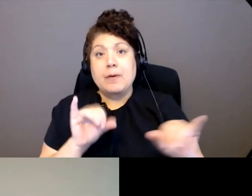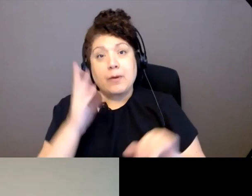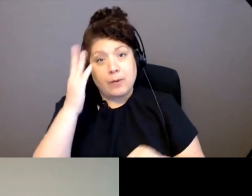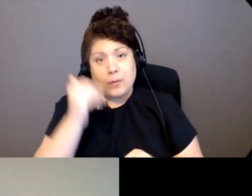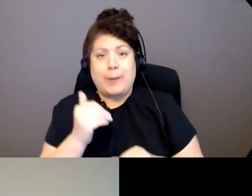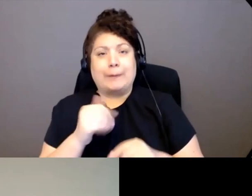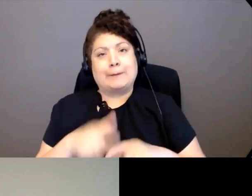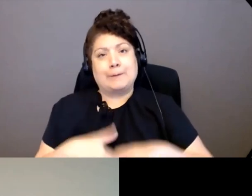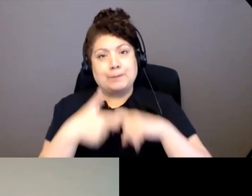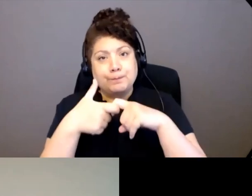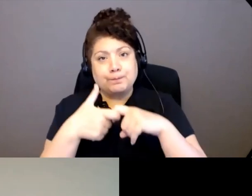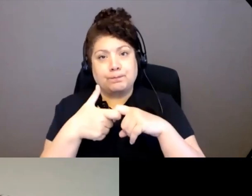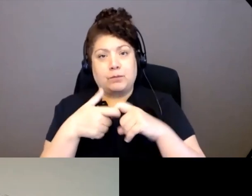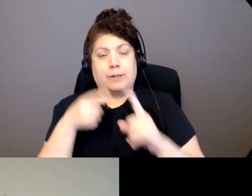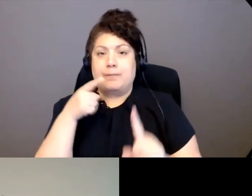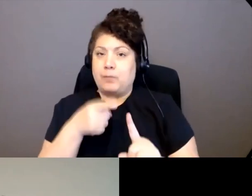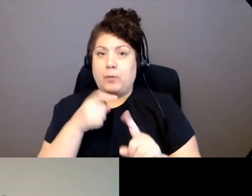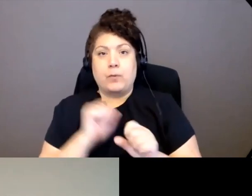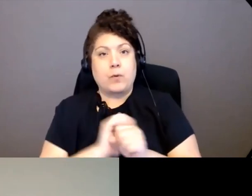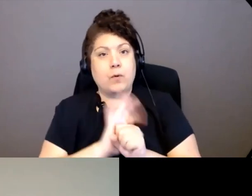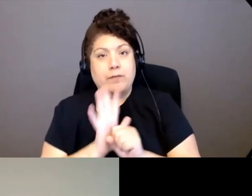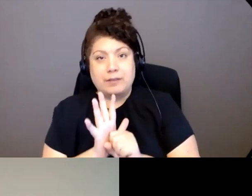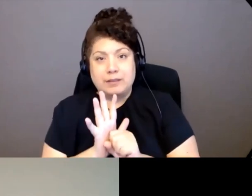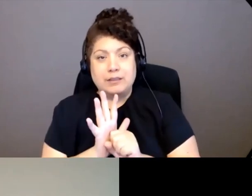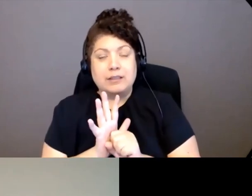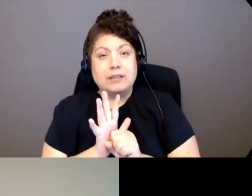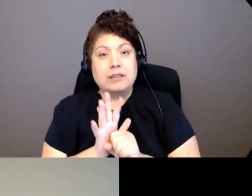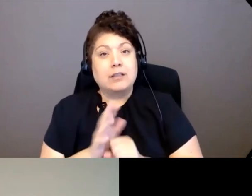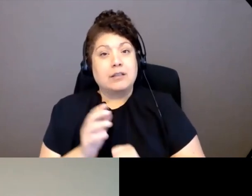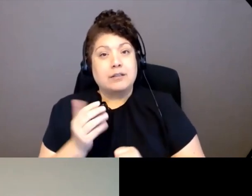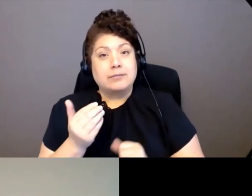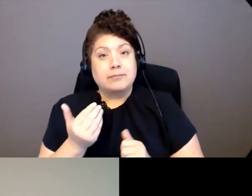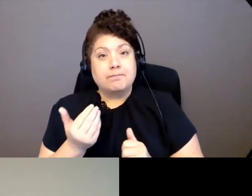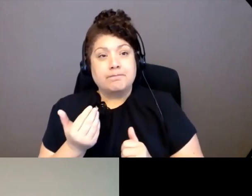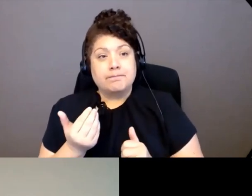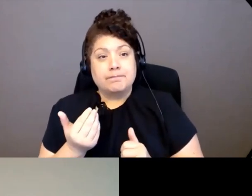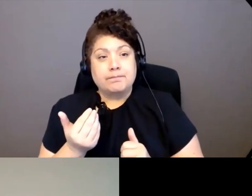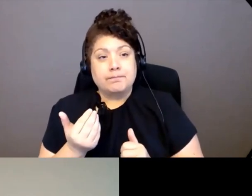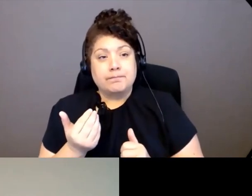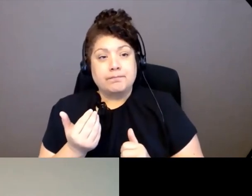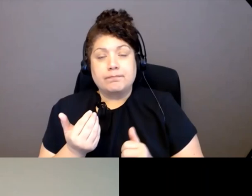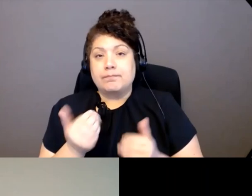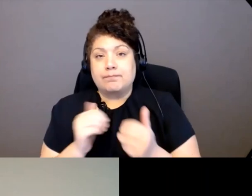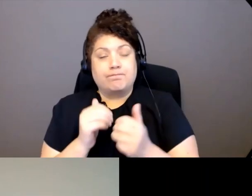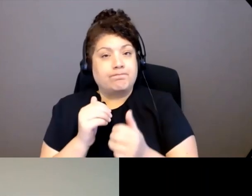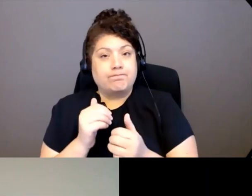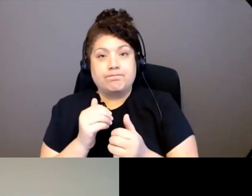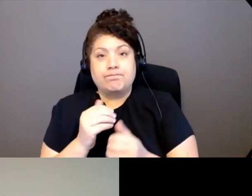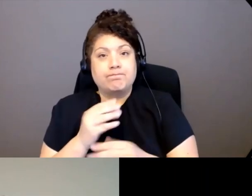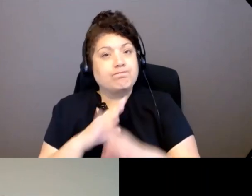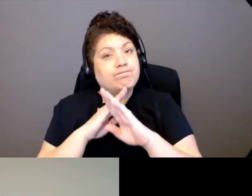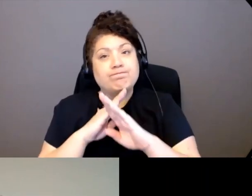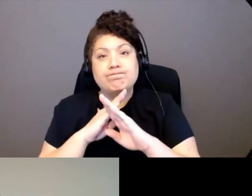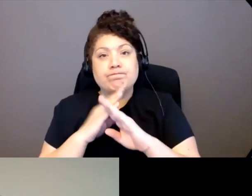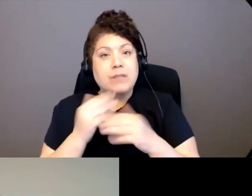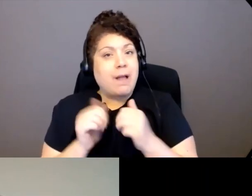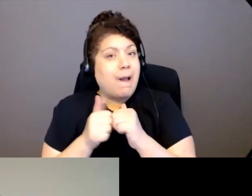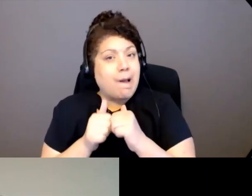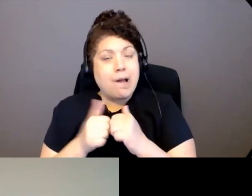the COVID. There's not too many ways of reaching out to the elders because